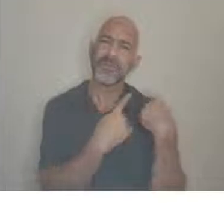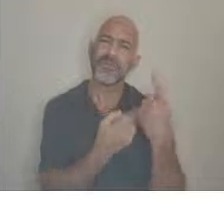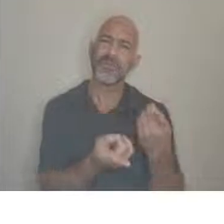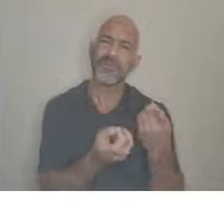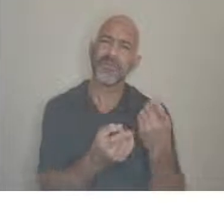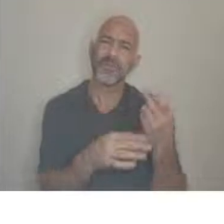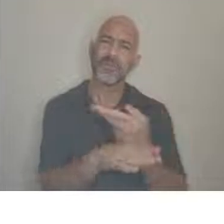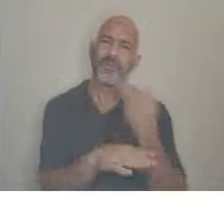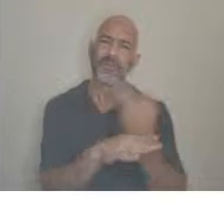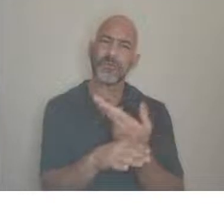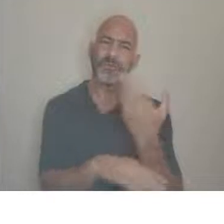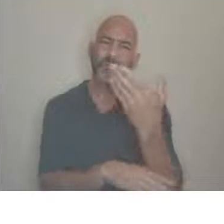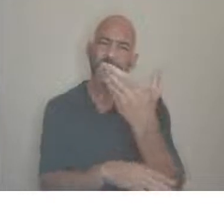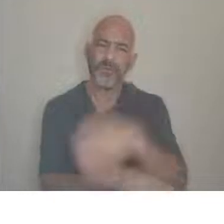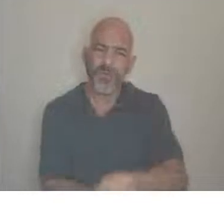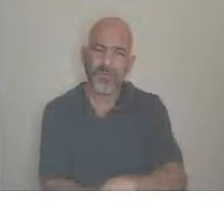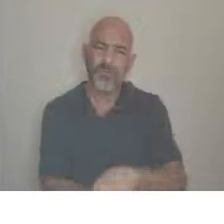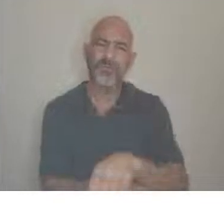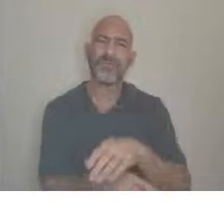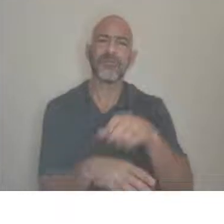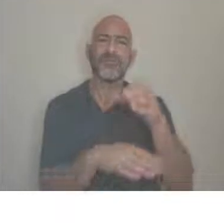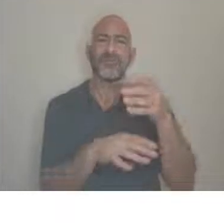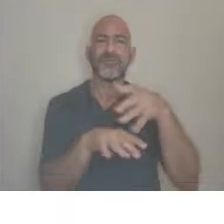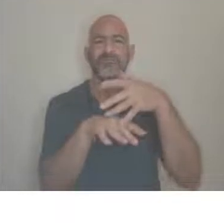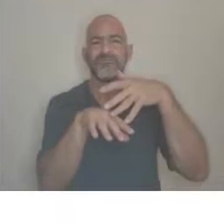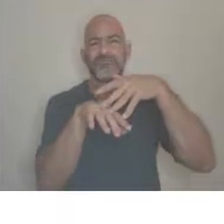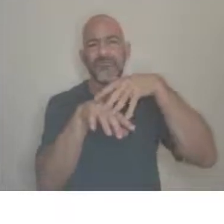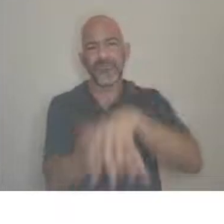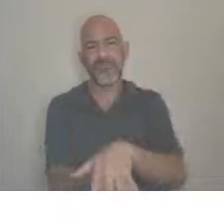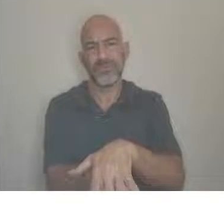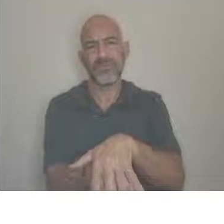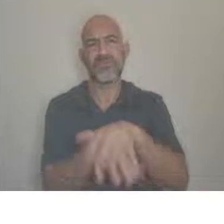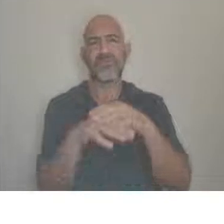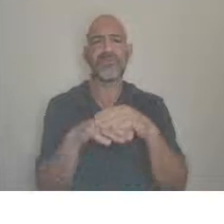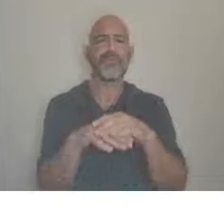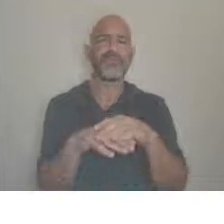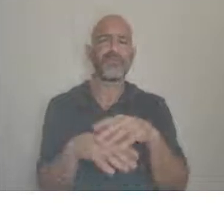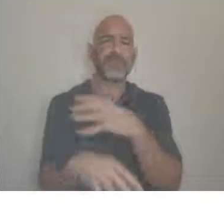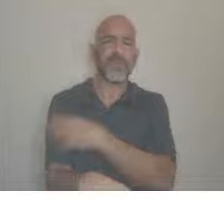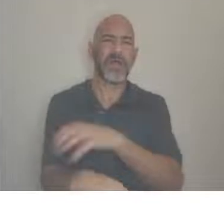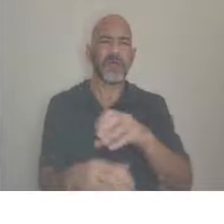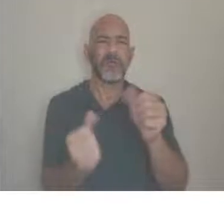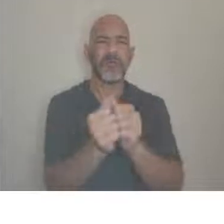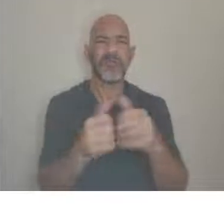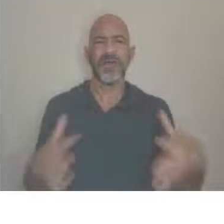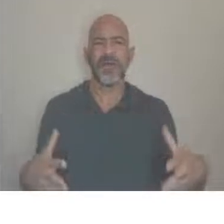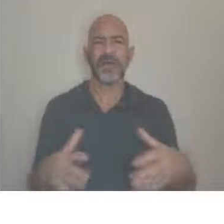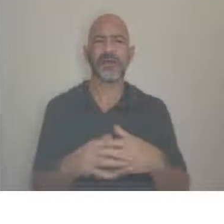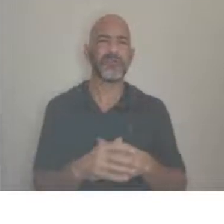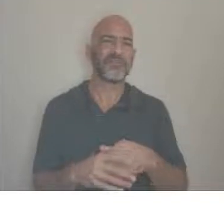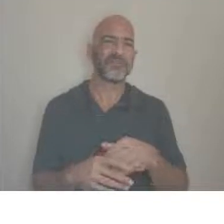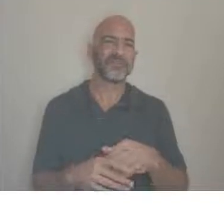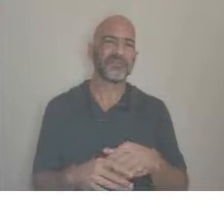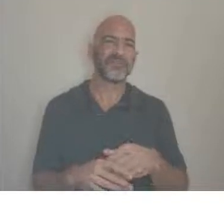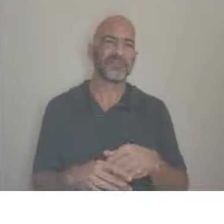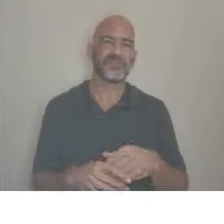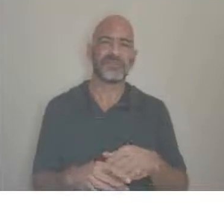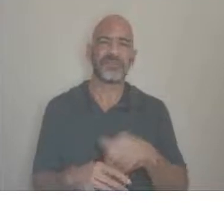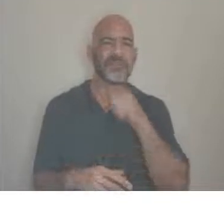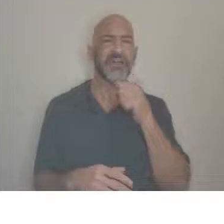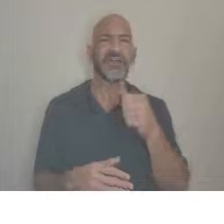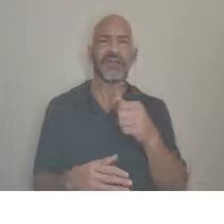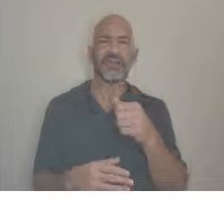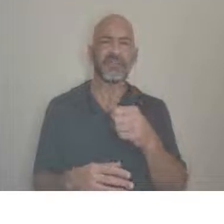down, to keep people out of power, to keep people from being seen as valid members of